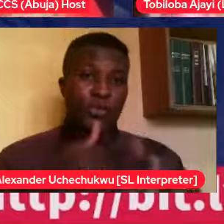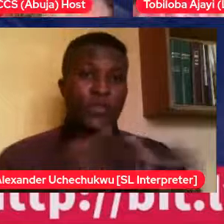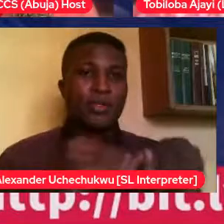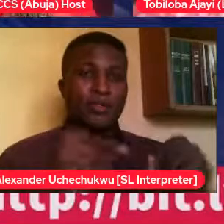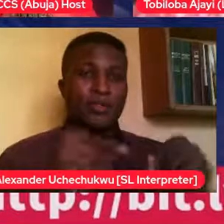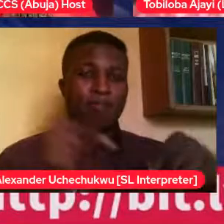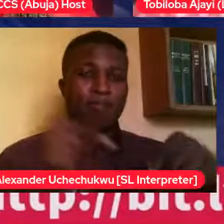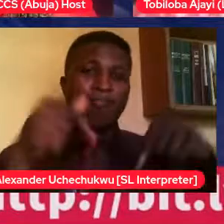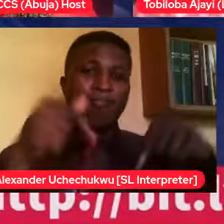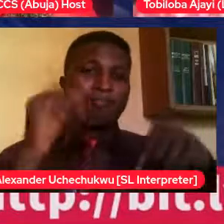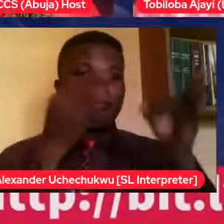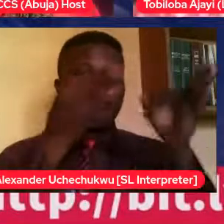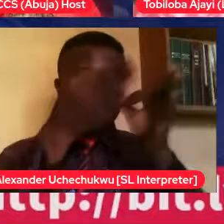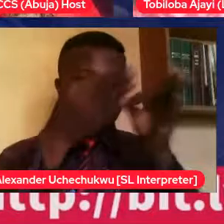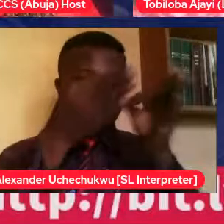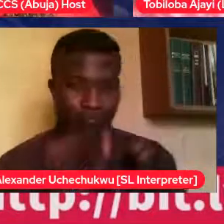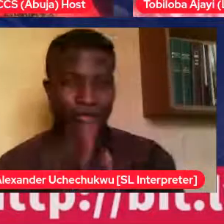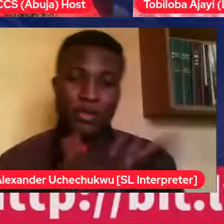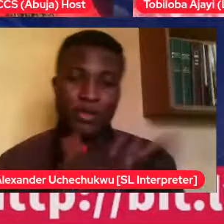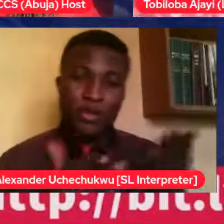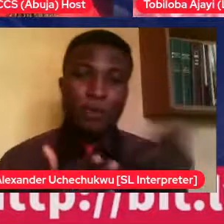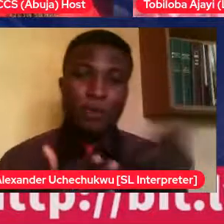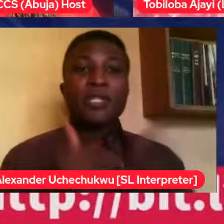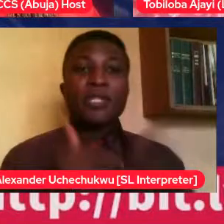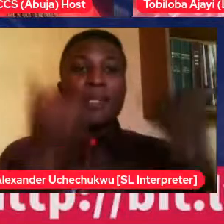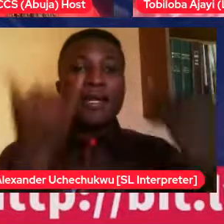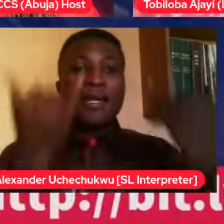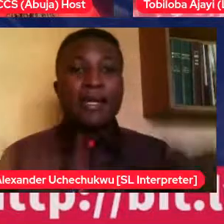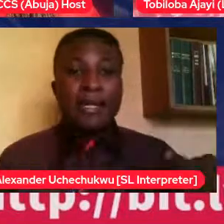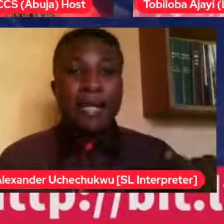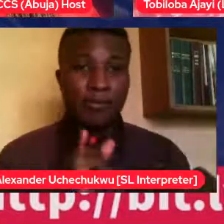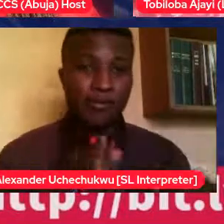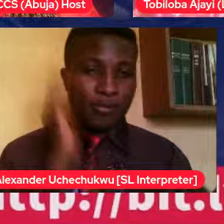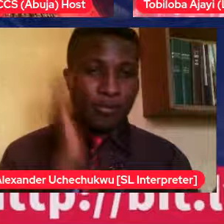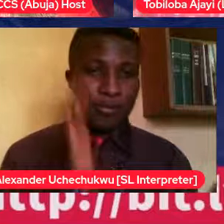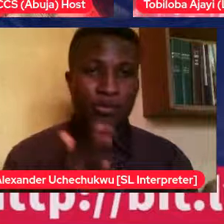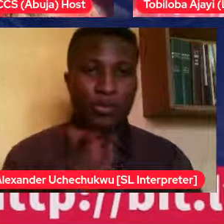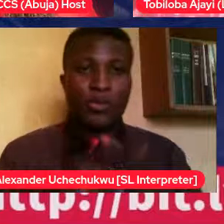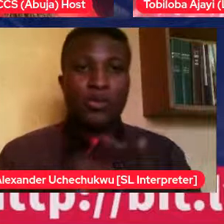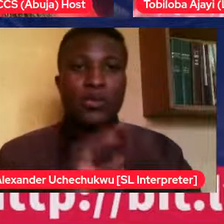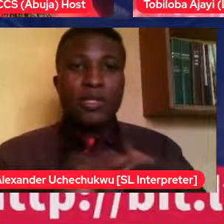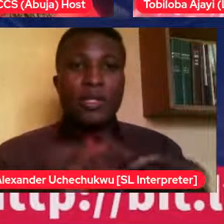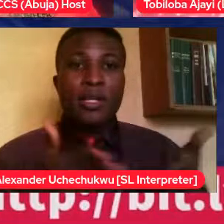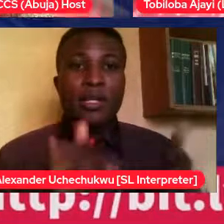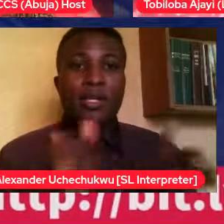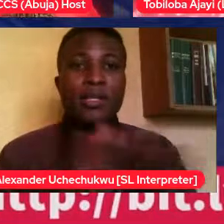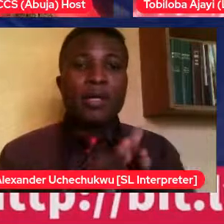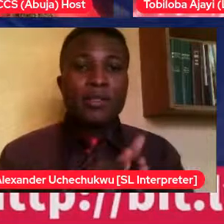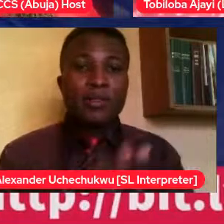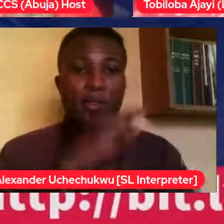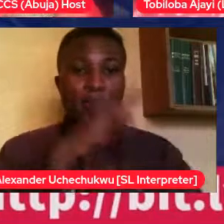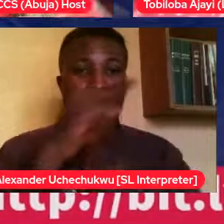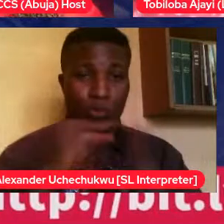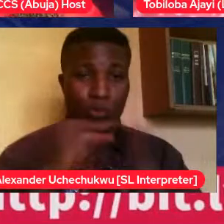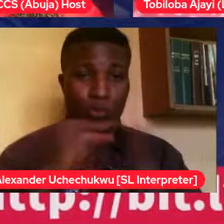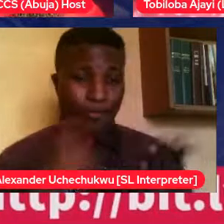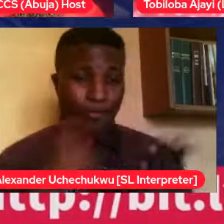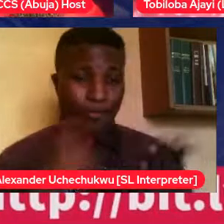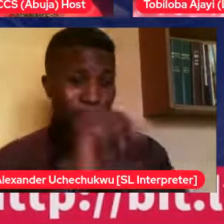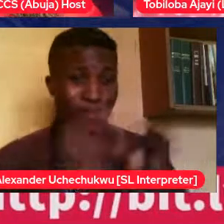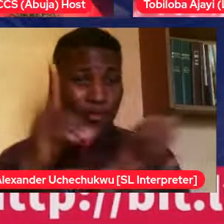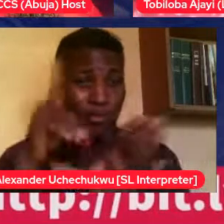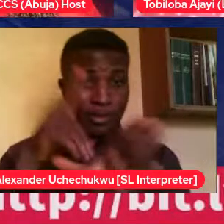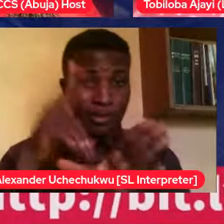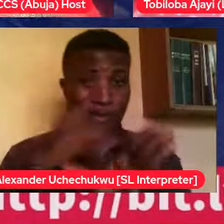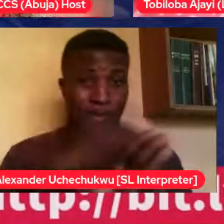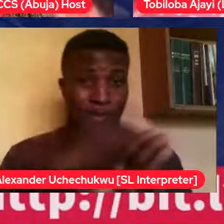I would like to also say here that whenever we talk about disability or special needs, it's good to have an idea. And that's why we have what we call finding out